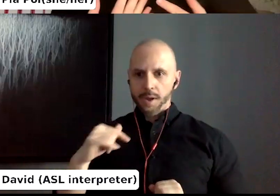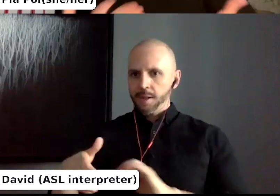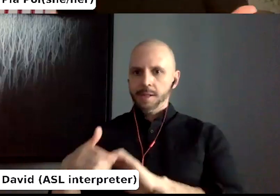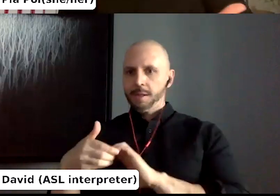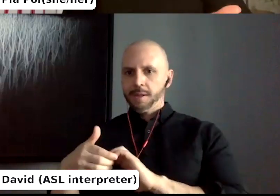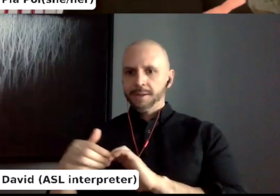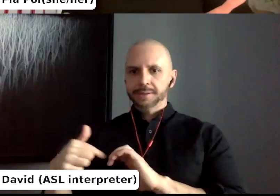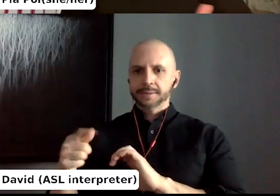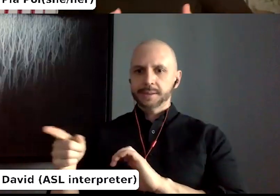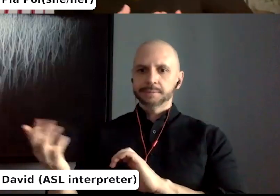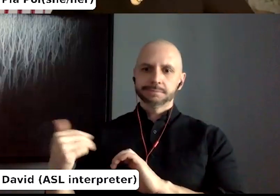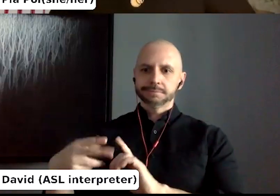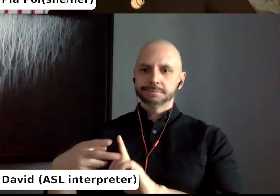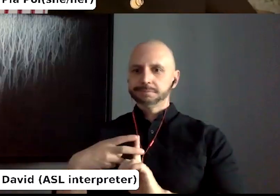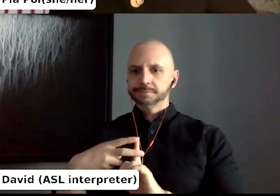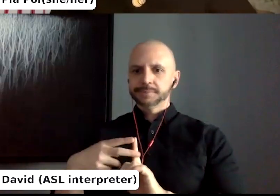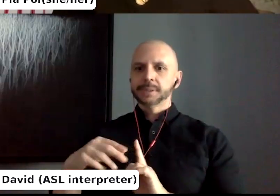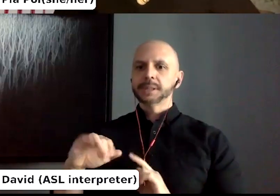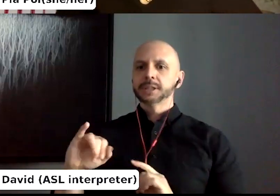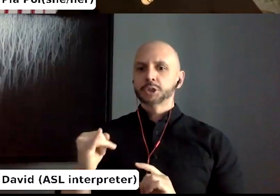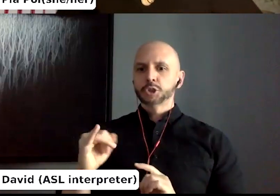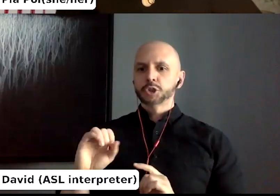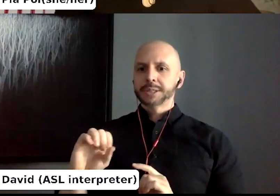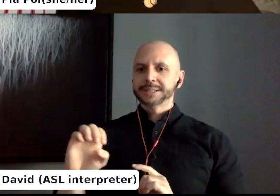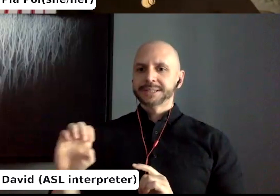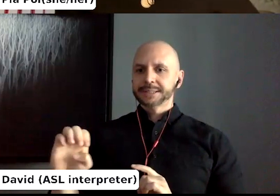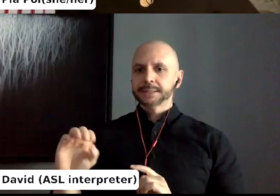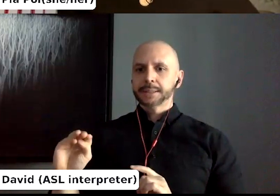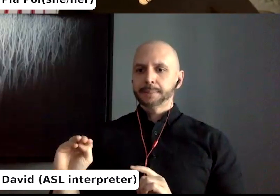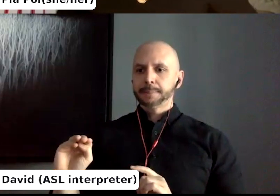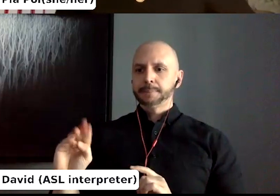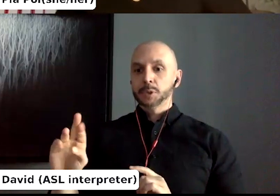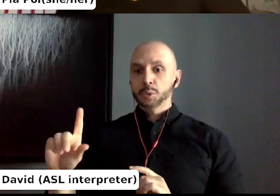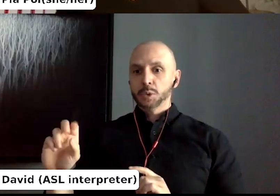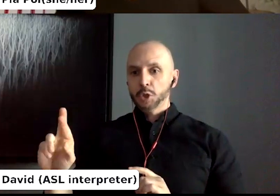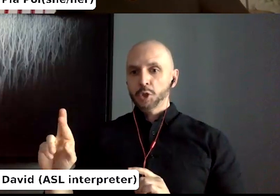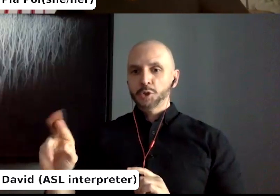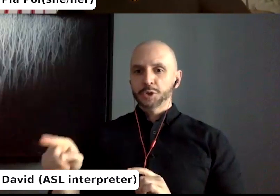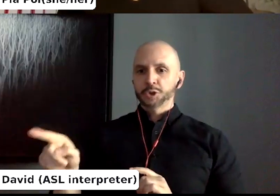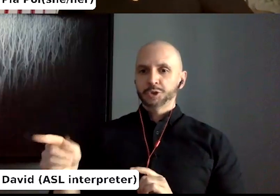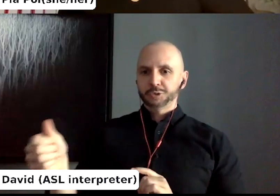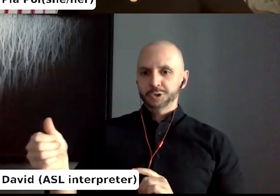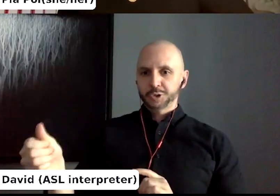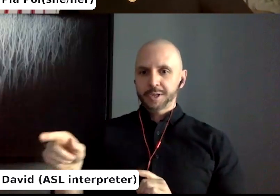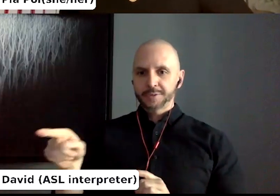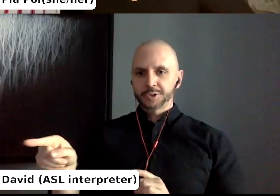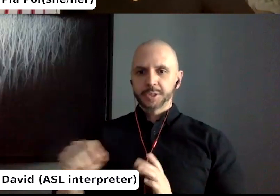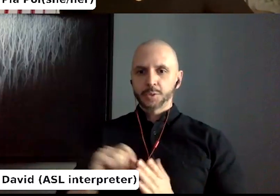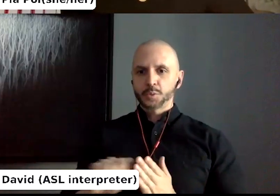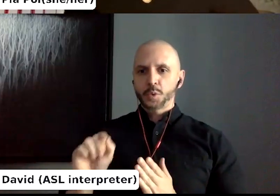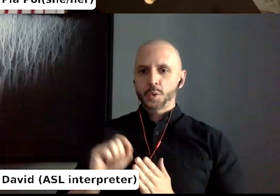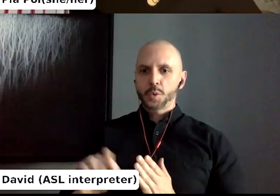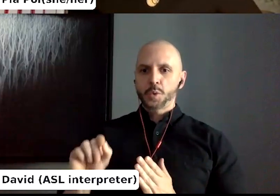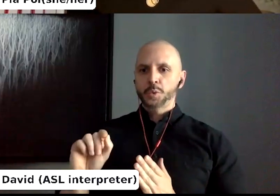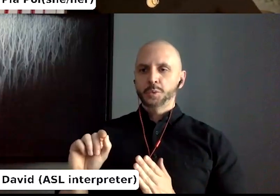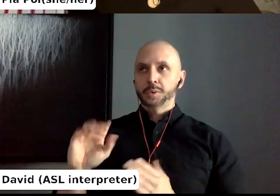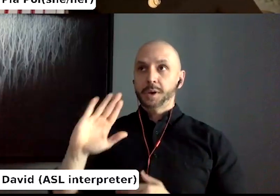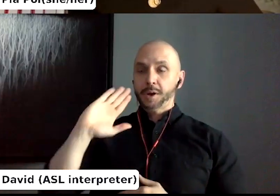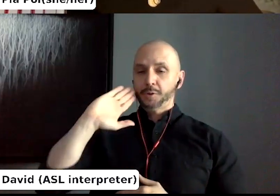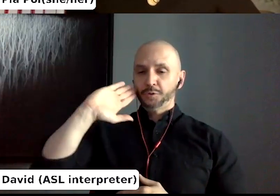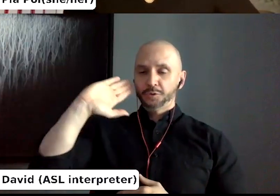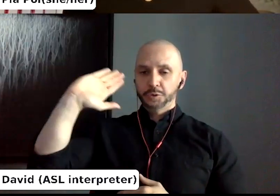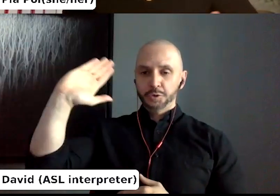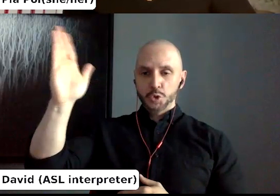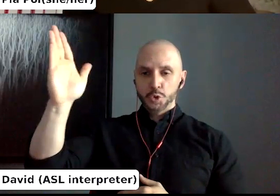what I'm a sort of future story. I can, a fictional future, uh, story, if I, uh, summarize that correctly, uh,